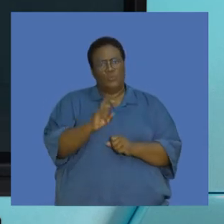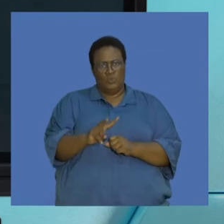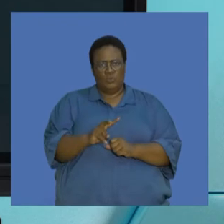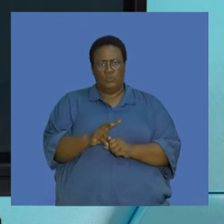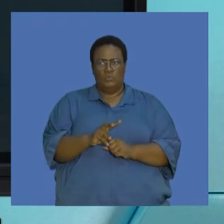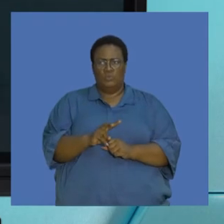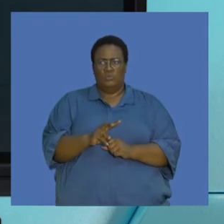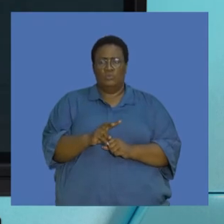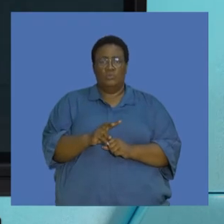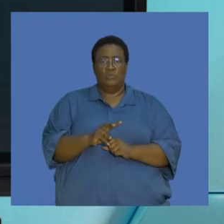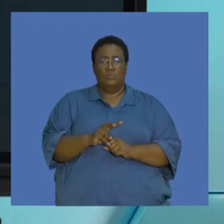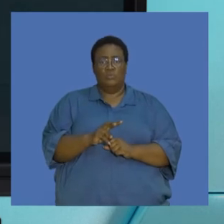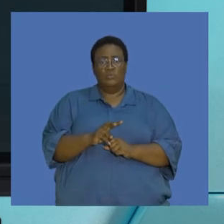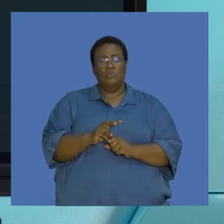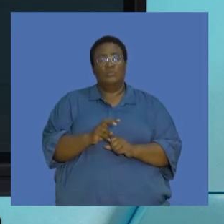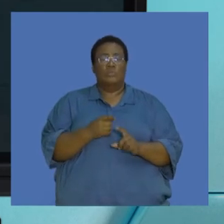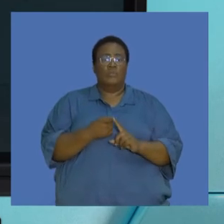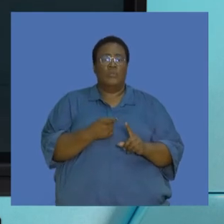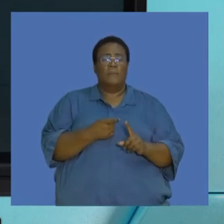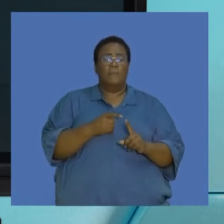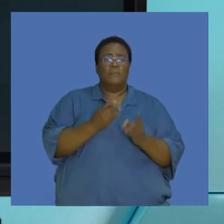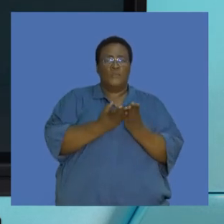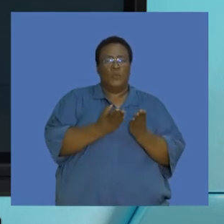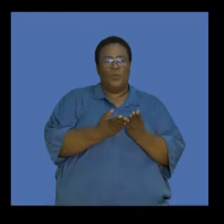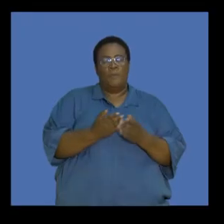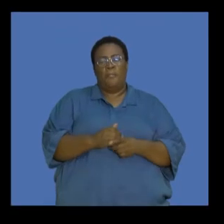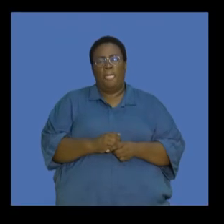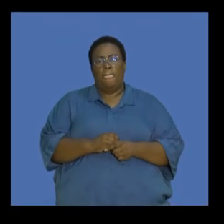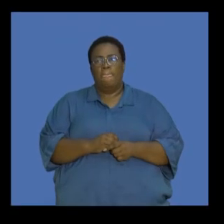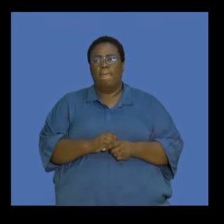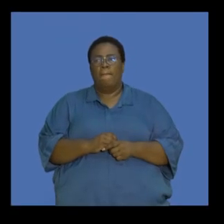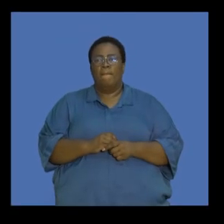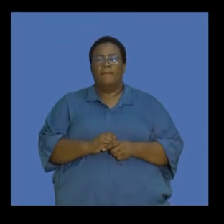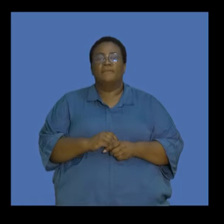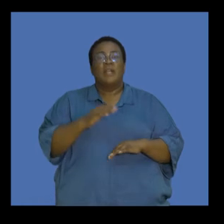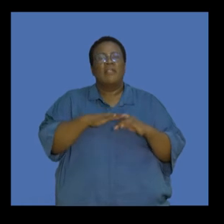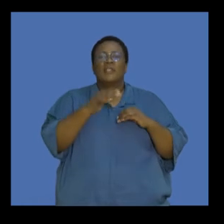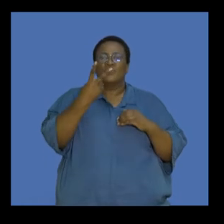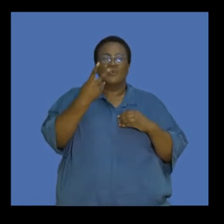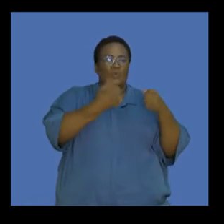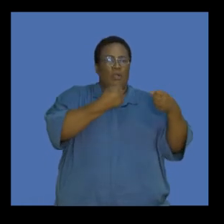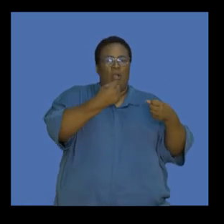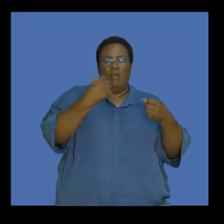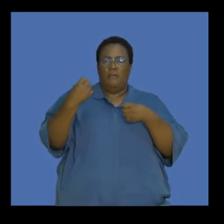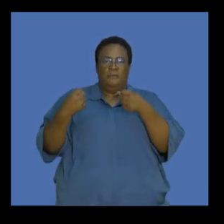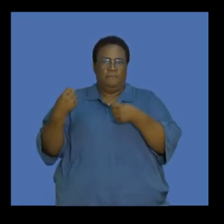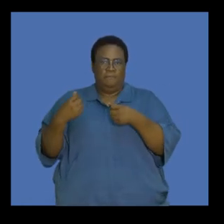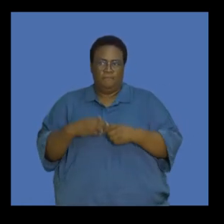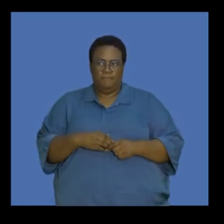from getting to school by driving two motor vehicles. We also know that you can go week in without